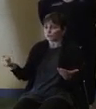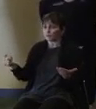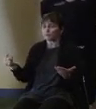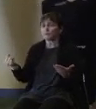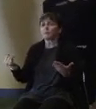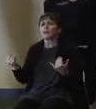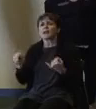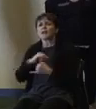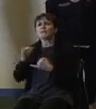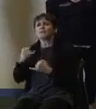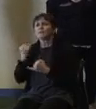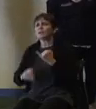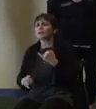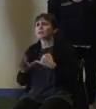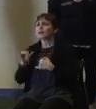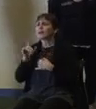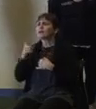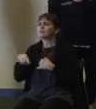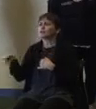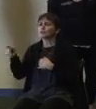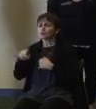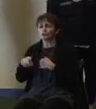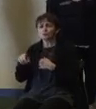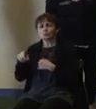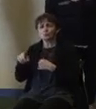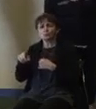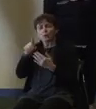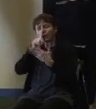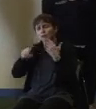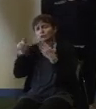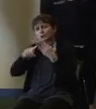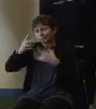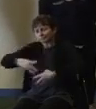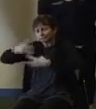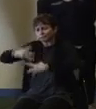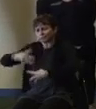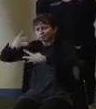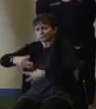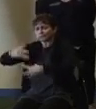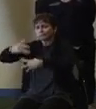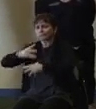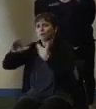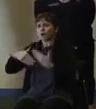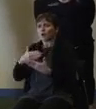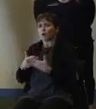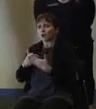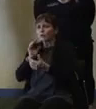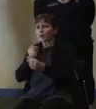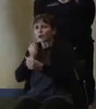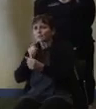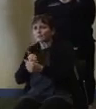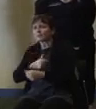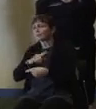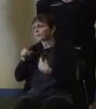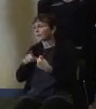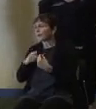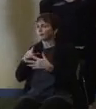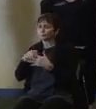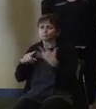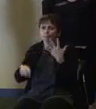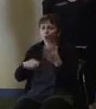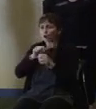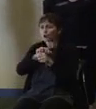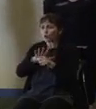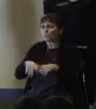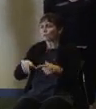Finally, as you're looking through from the public at all the updates that are coming in on weather, on COVID, on vaccinations, on testing, all these other